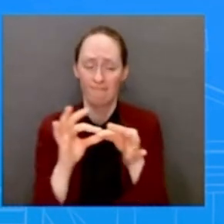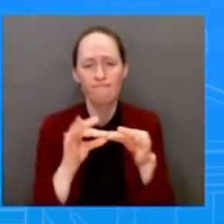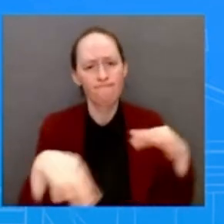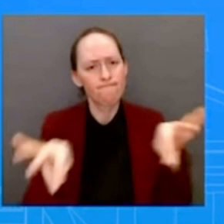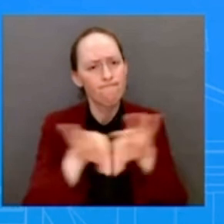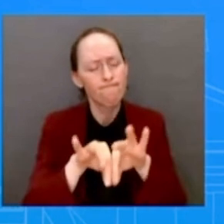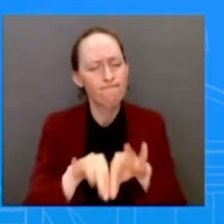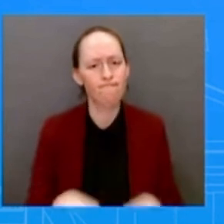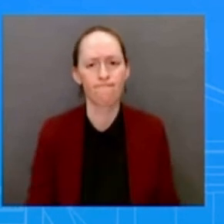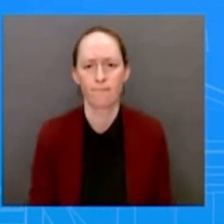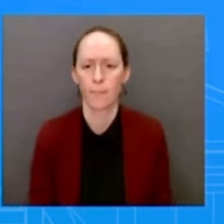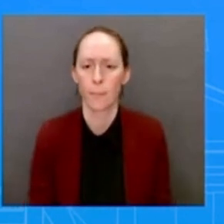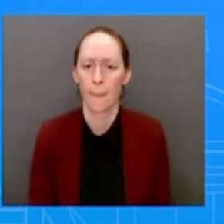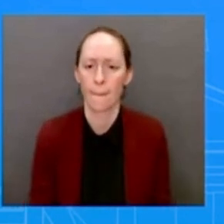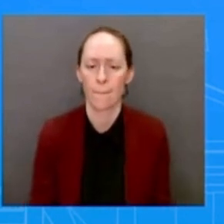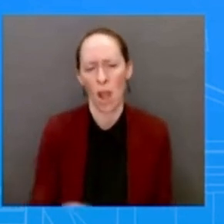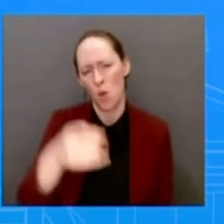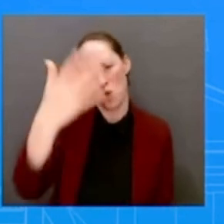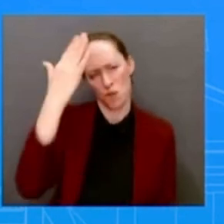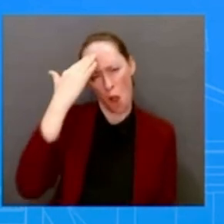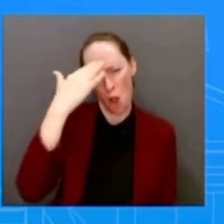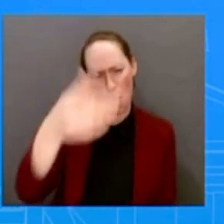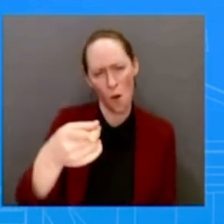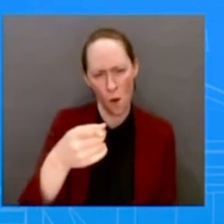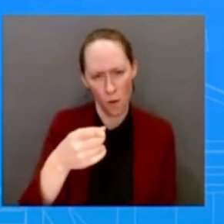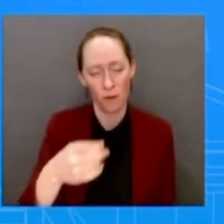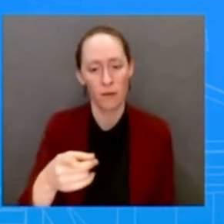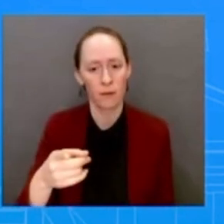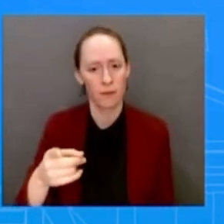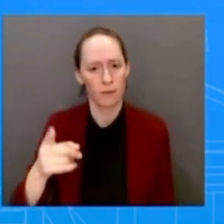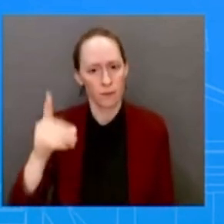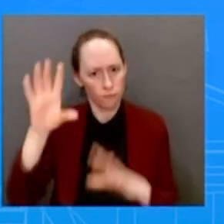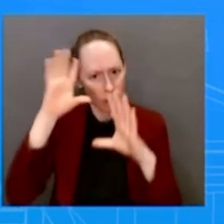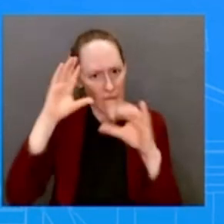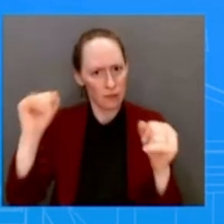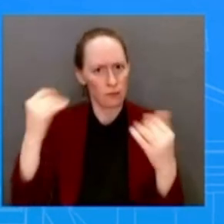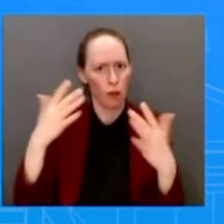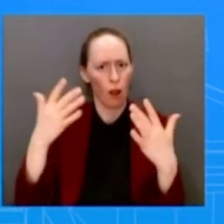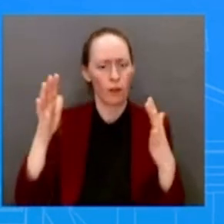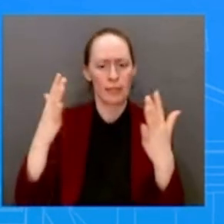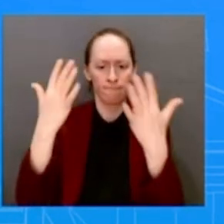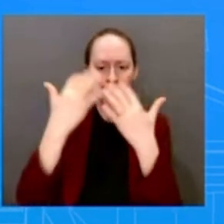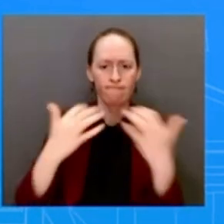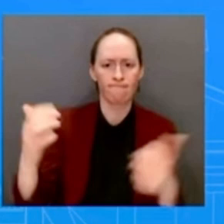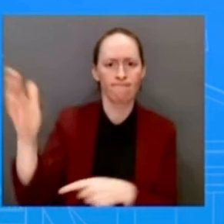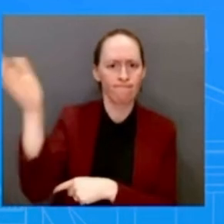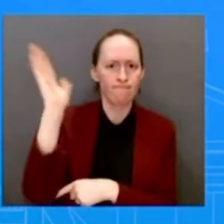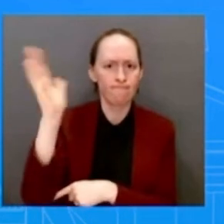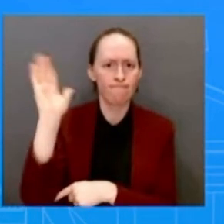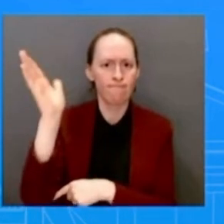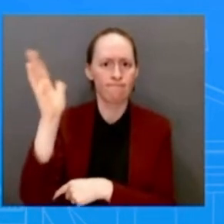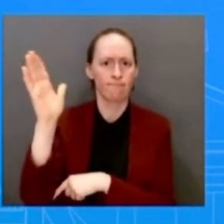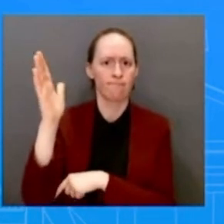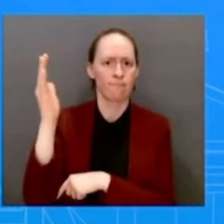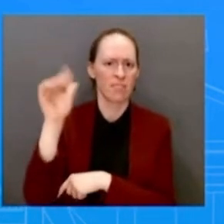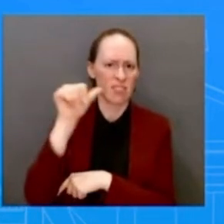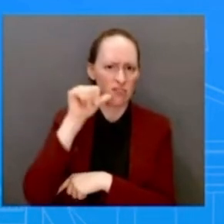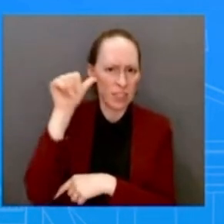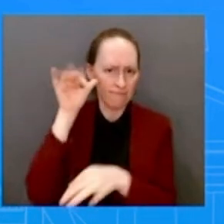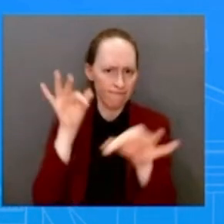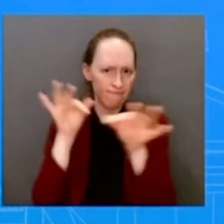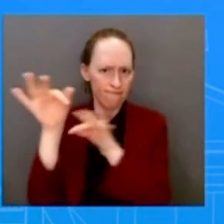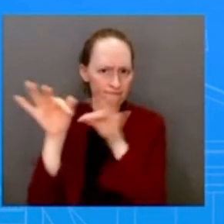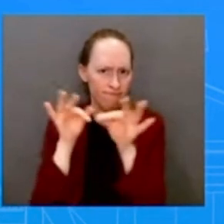as you know, when he met with them yesterday, he provided what he was going to do and made it very clear to them, and they had that discussion.